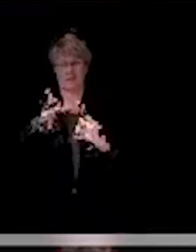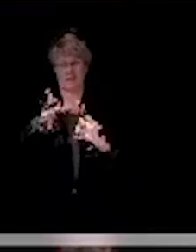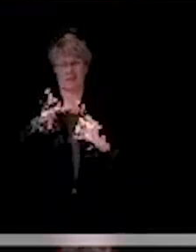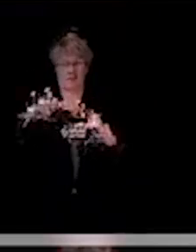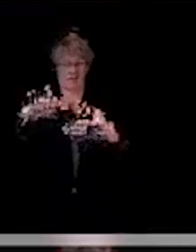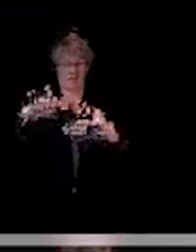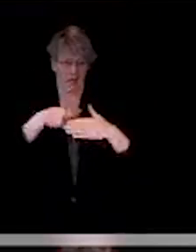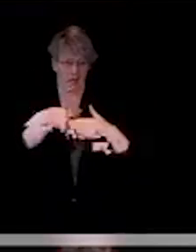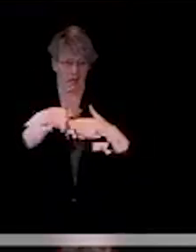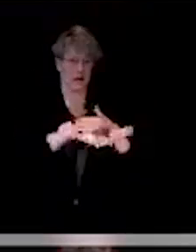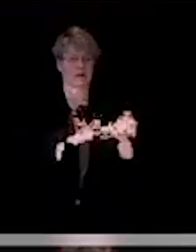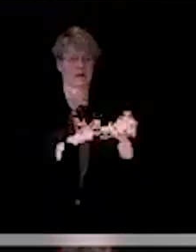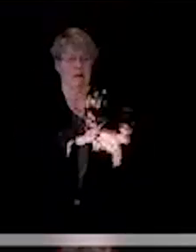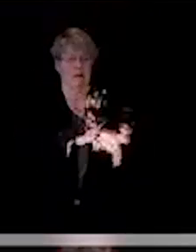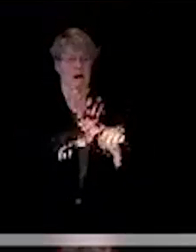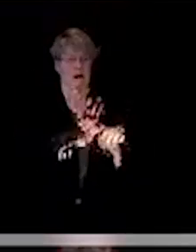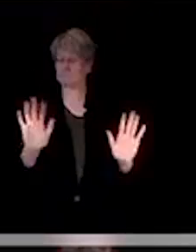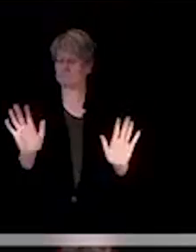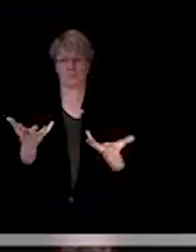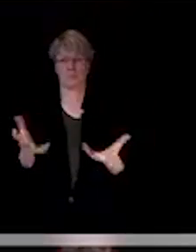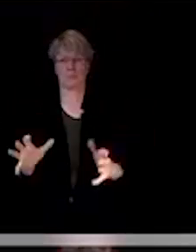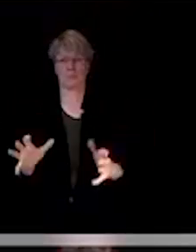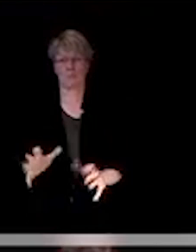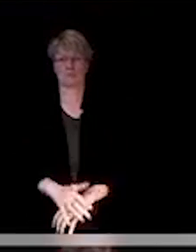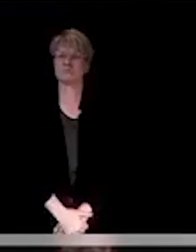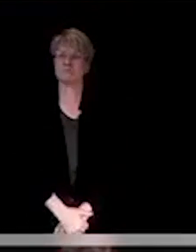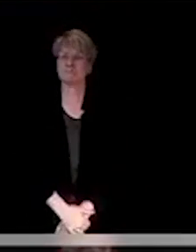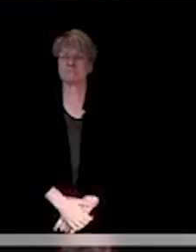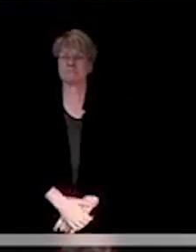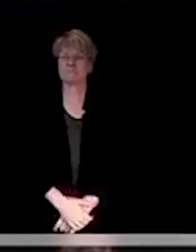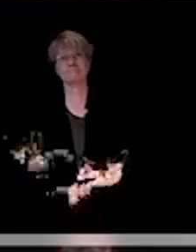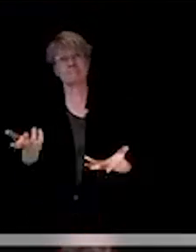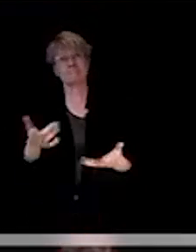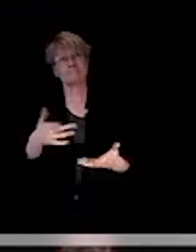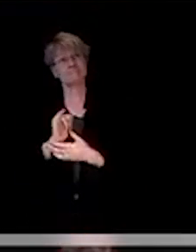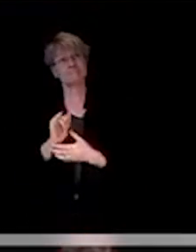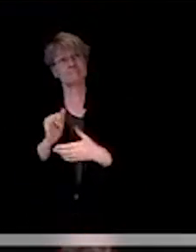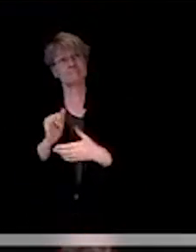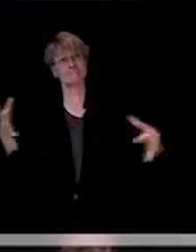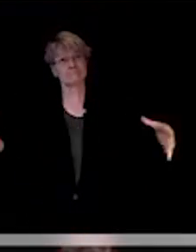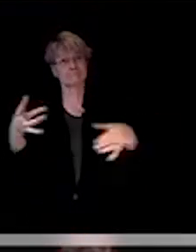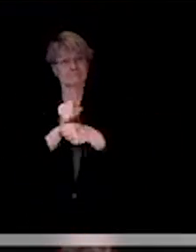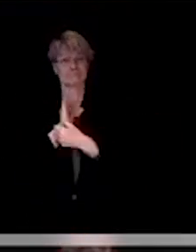that's pretty much the crux of what's going on over here.